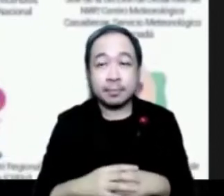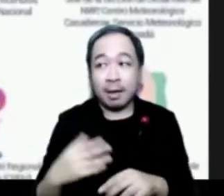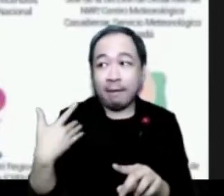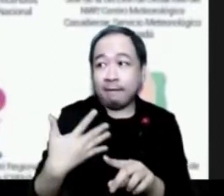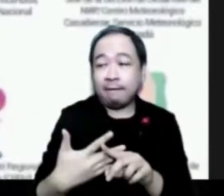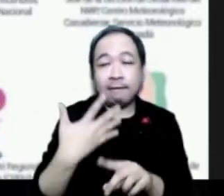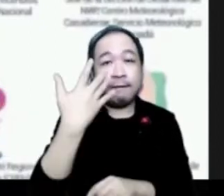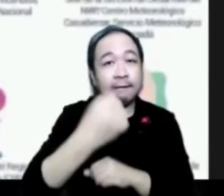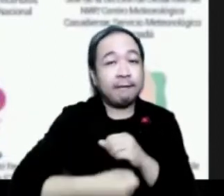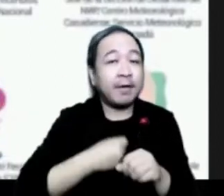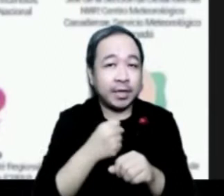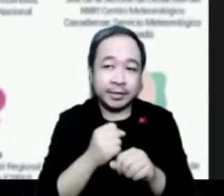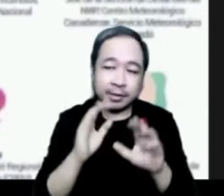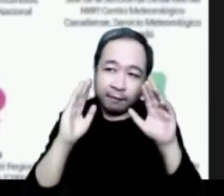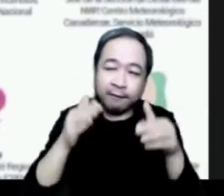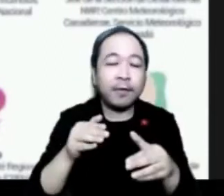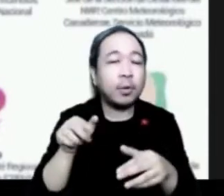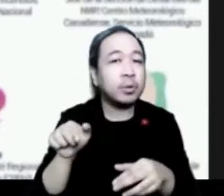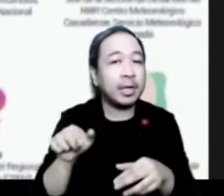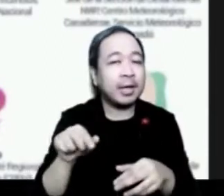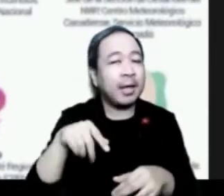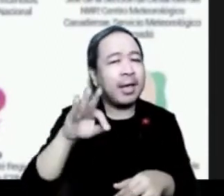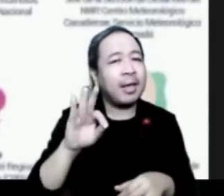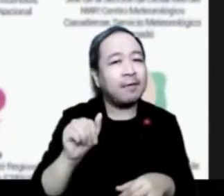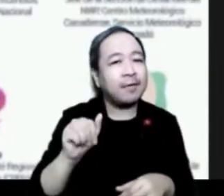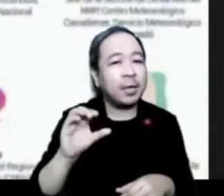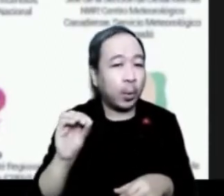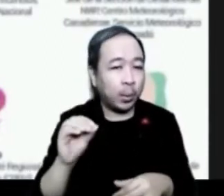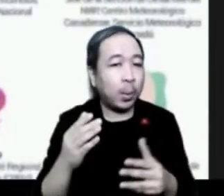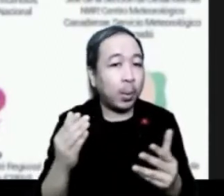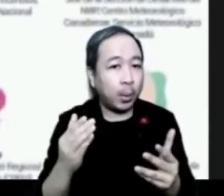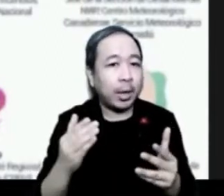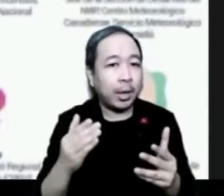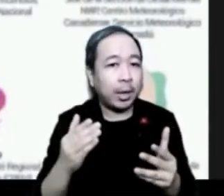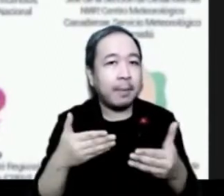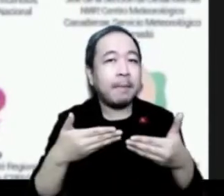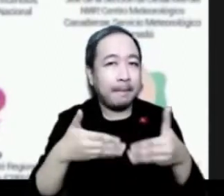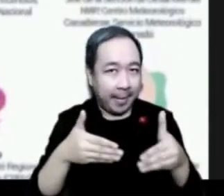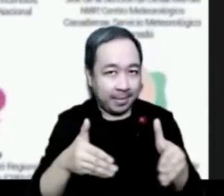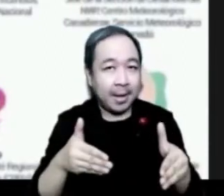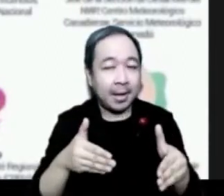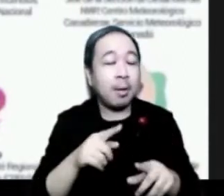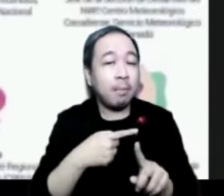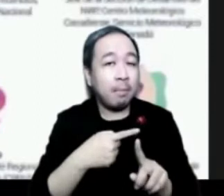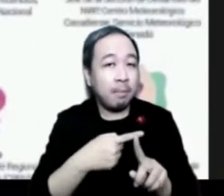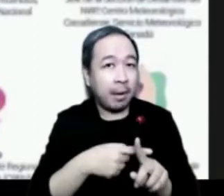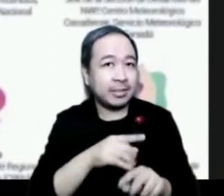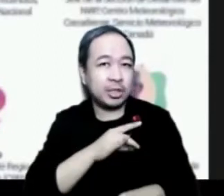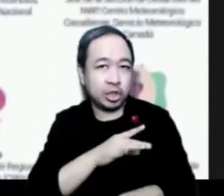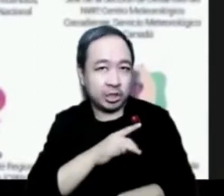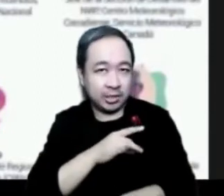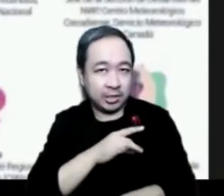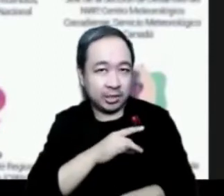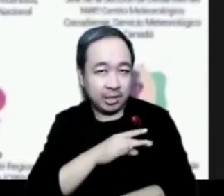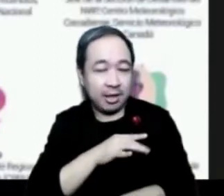FAO in Panama, and lately in Santiago de Chile, where he has been coordinating activities on biodiversity and forest